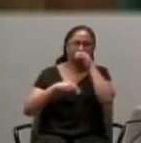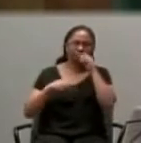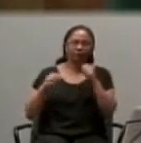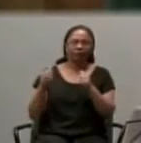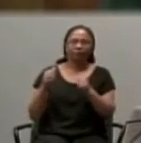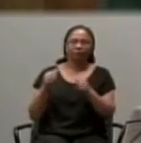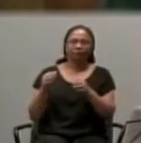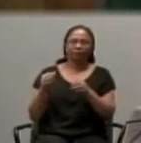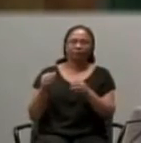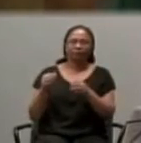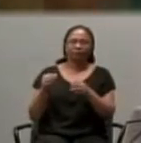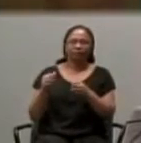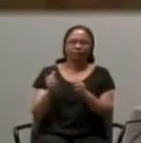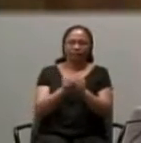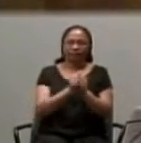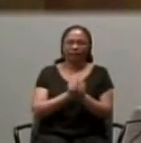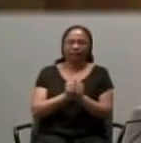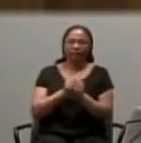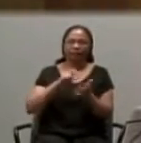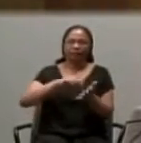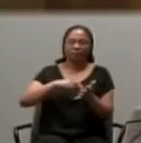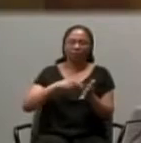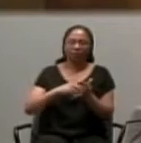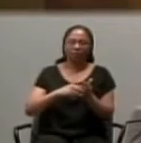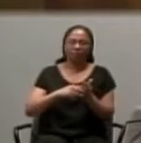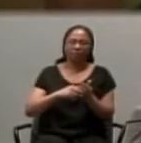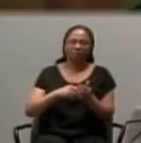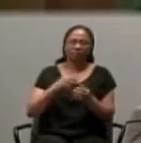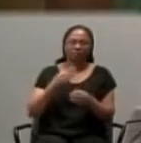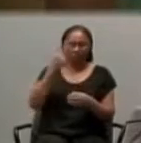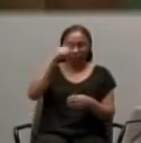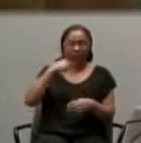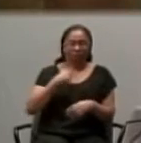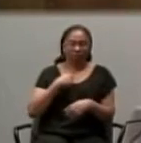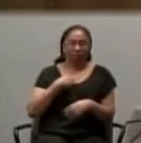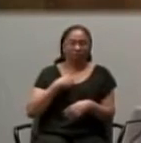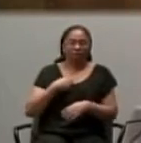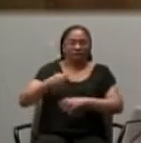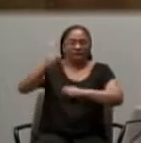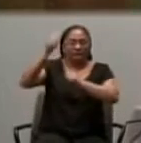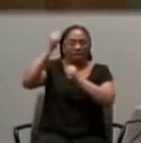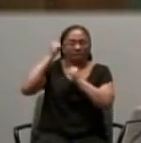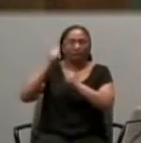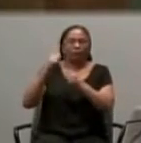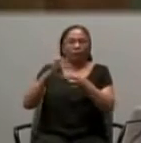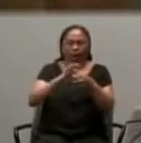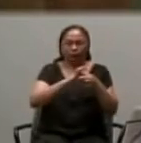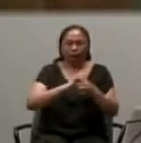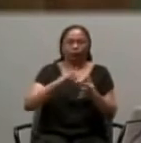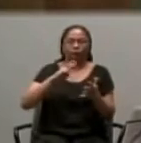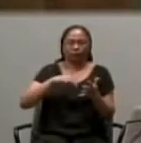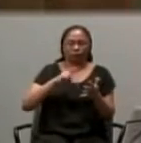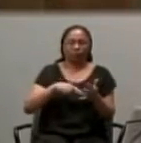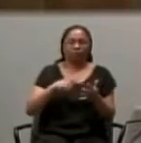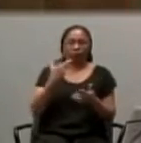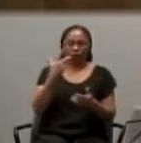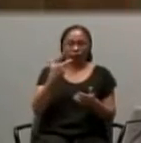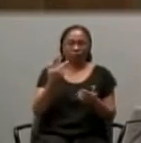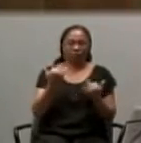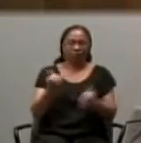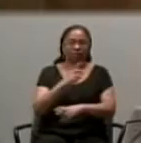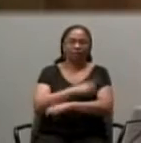for me, are one of the most powerful combination of readings we can ever